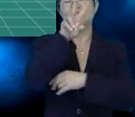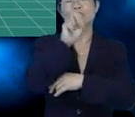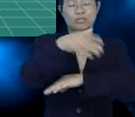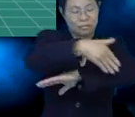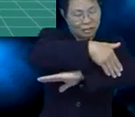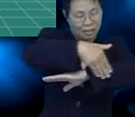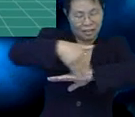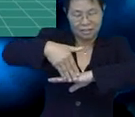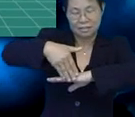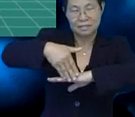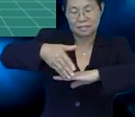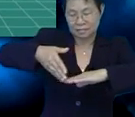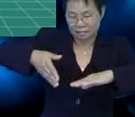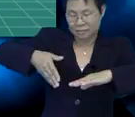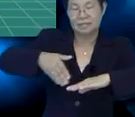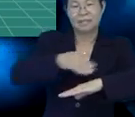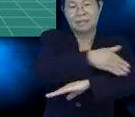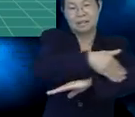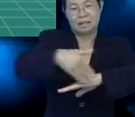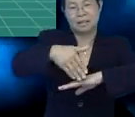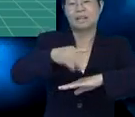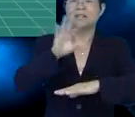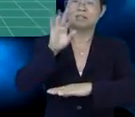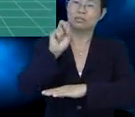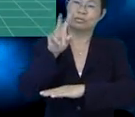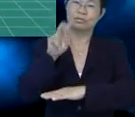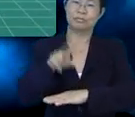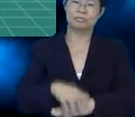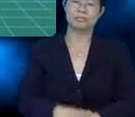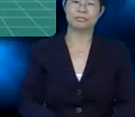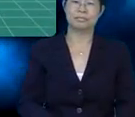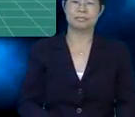It has 12 edges. It